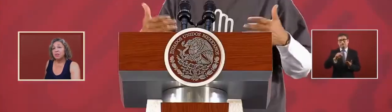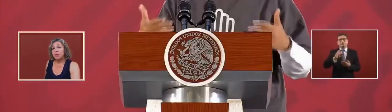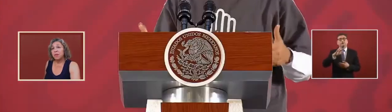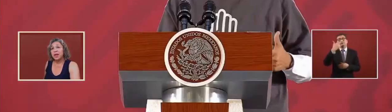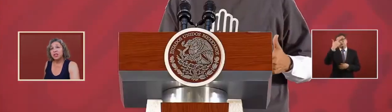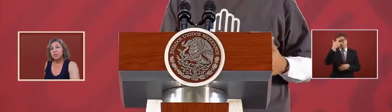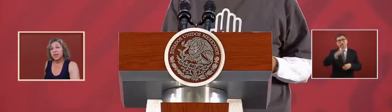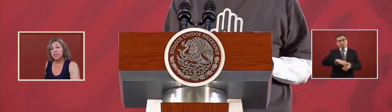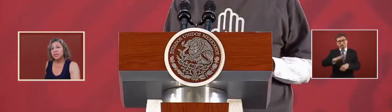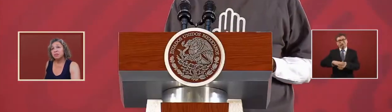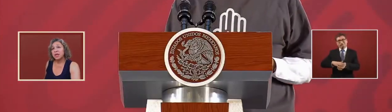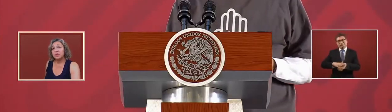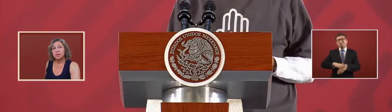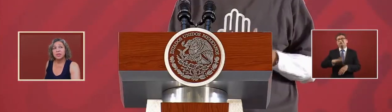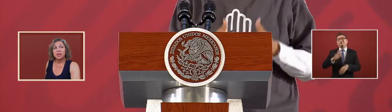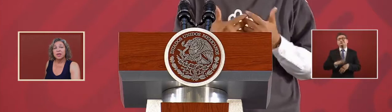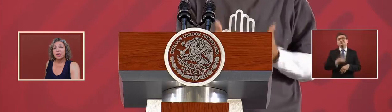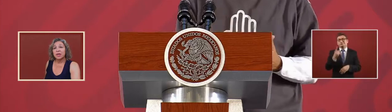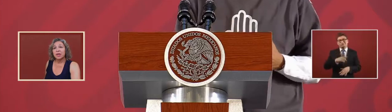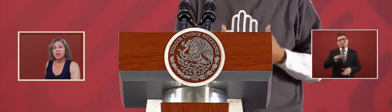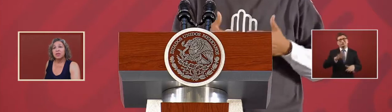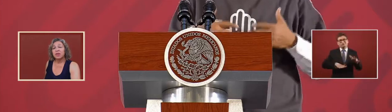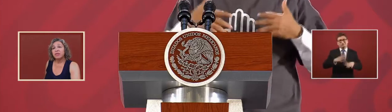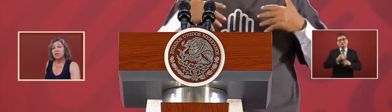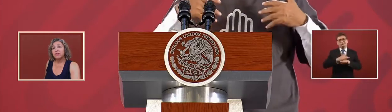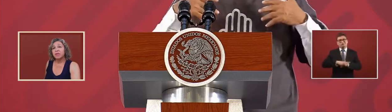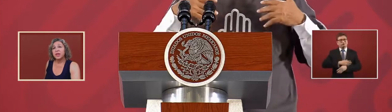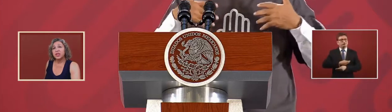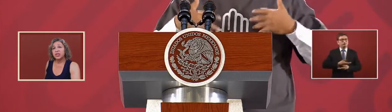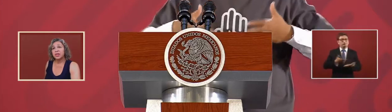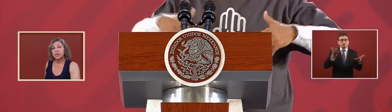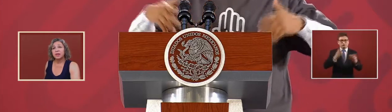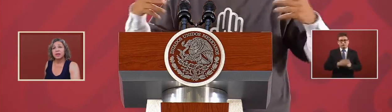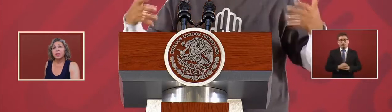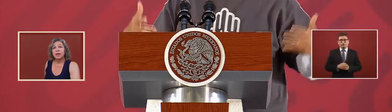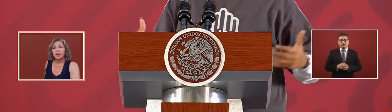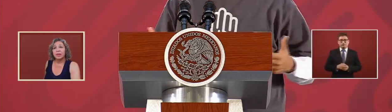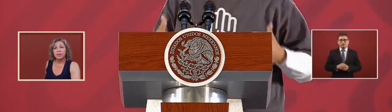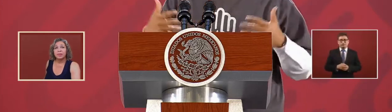i remind you because sometimes you give the information